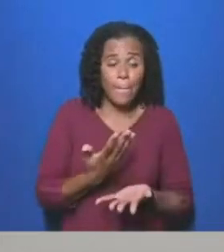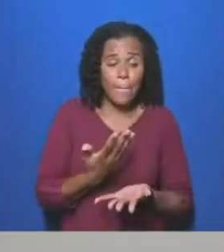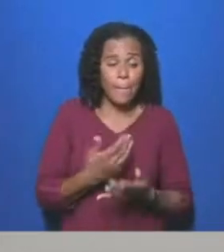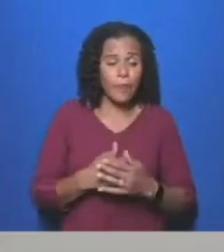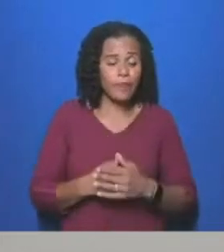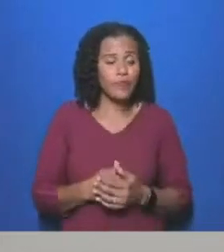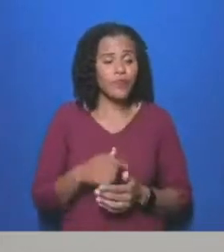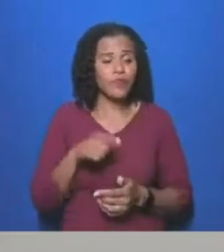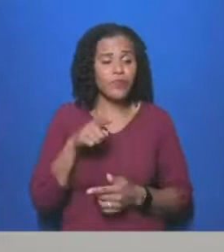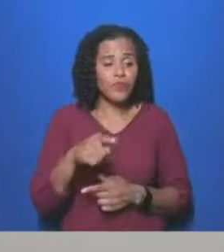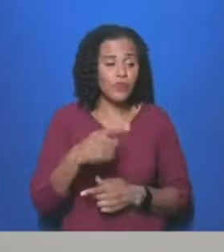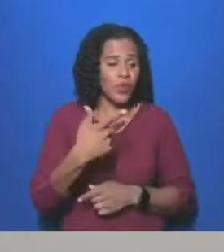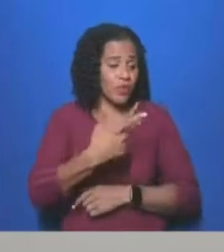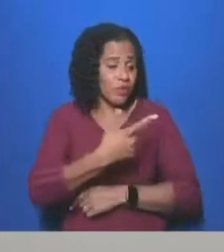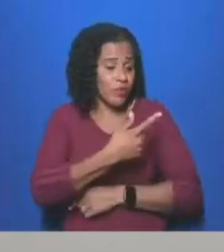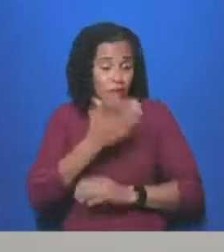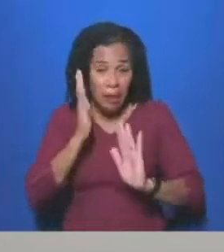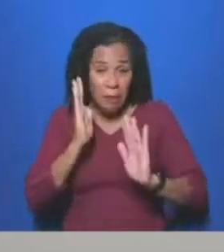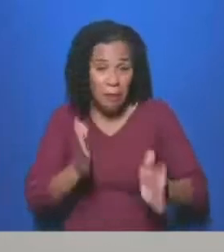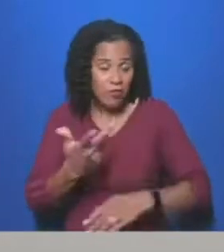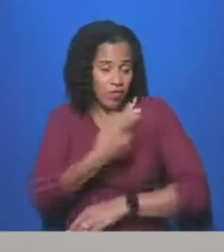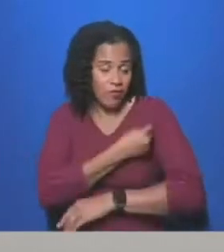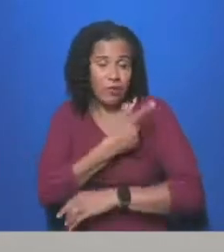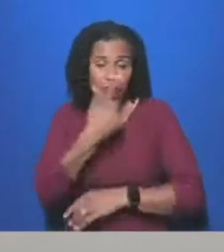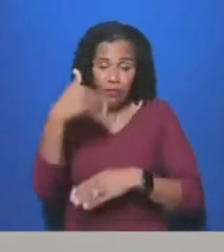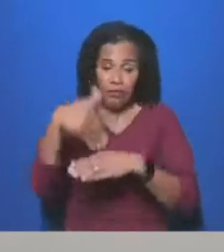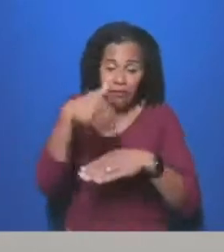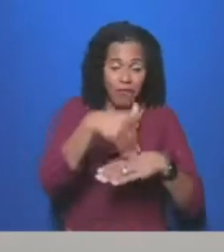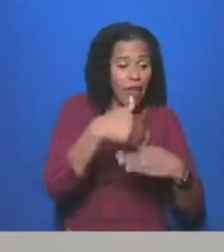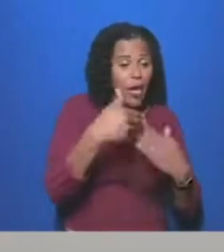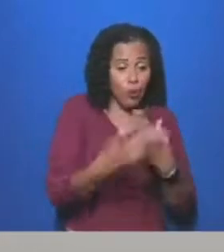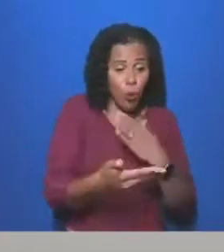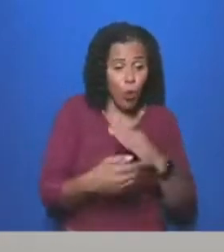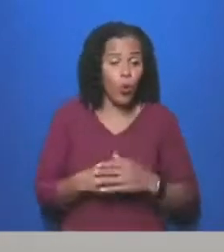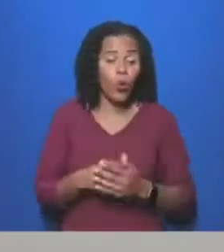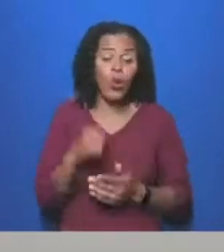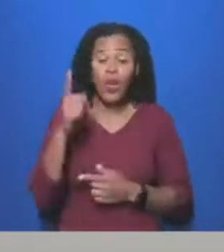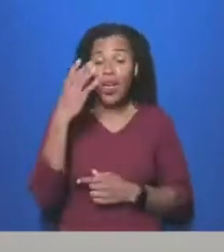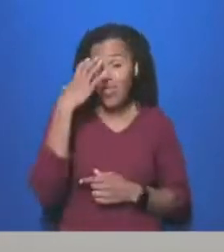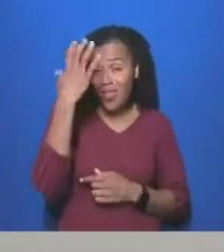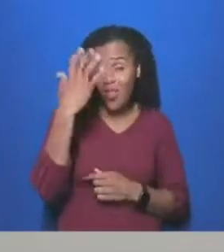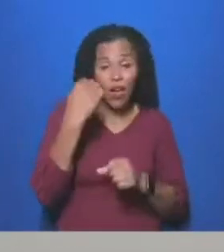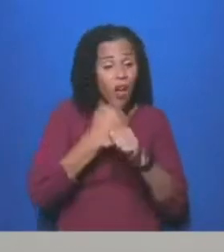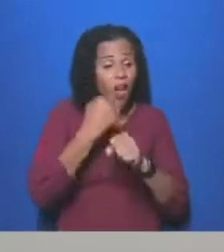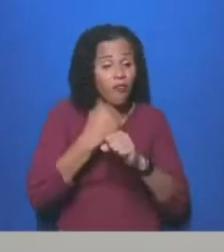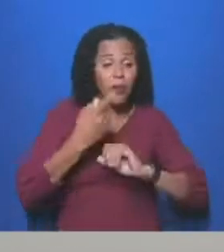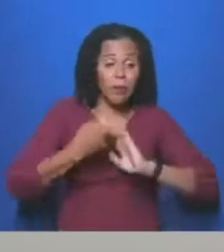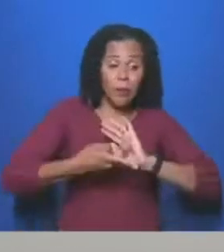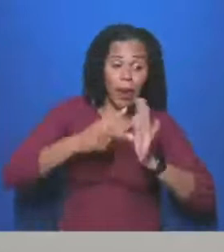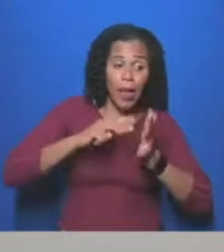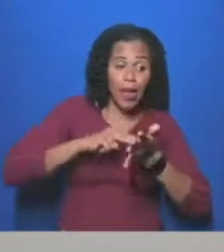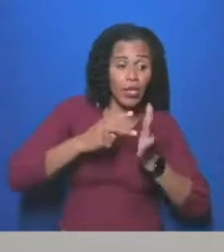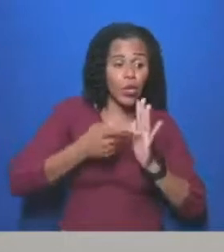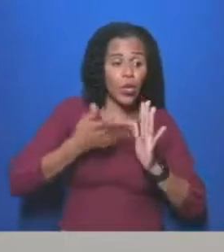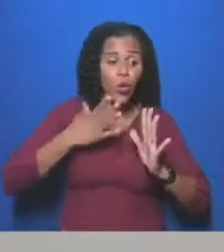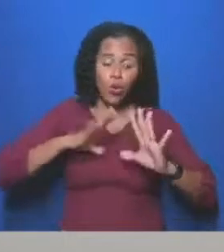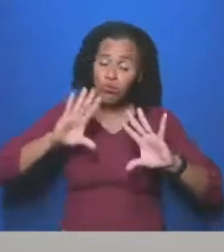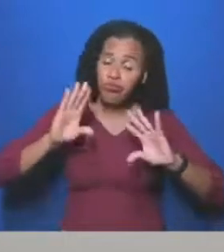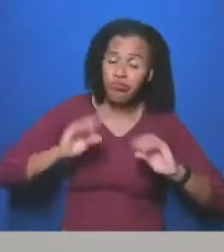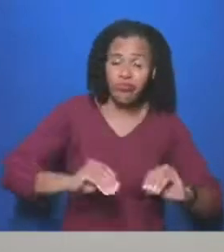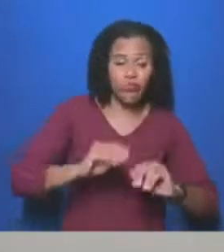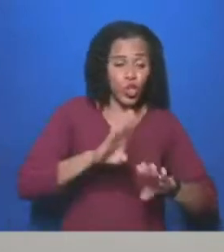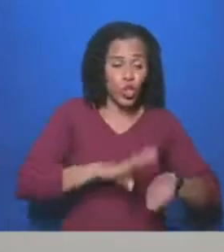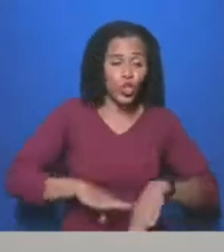to slash universal credit payments by £20 a week in October, we are heading for a perfect storm. GMB is